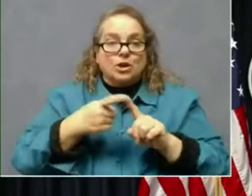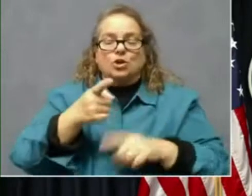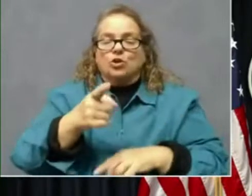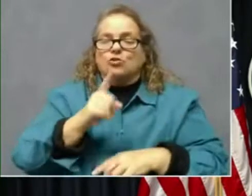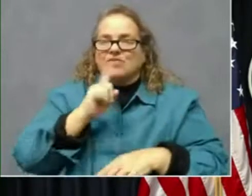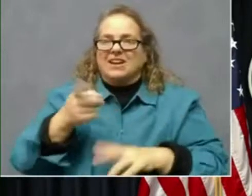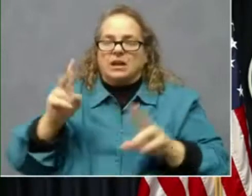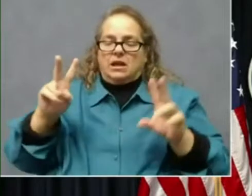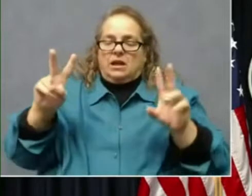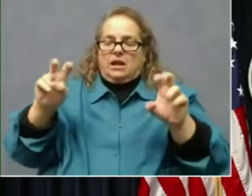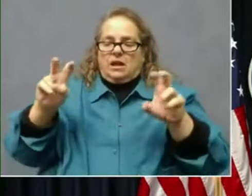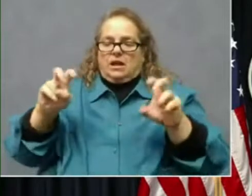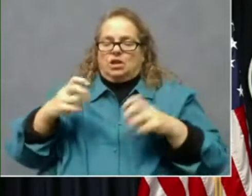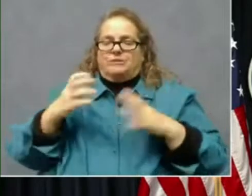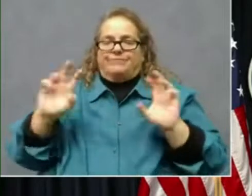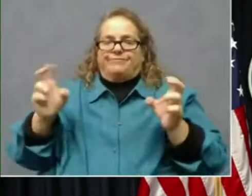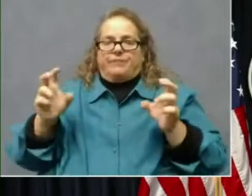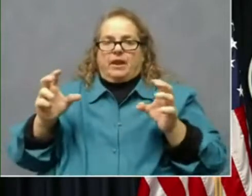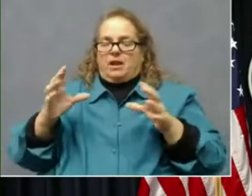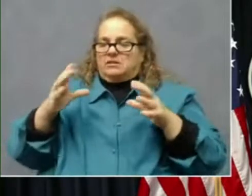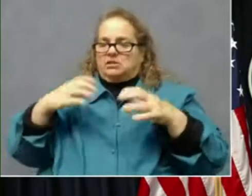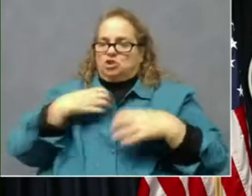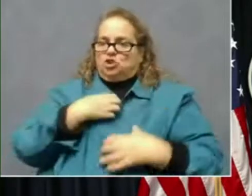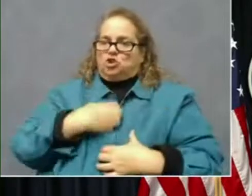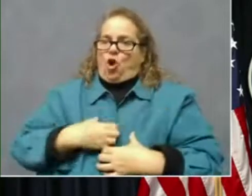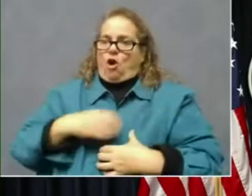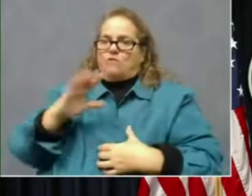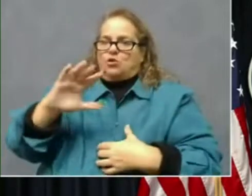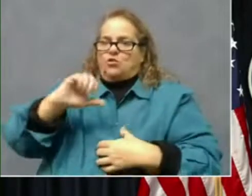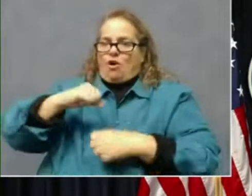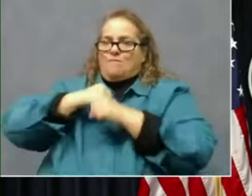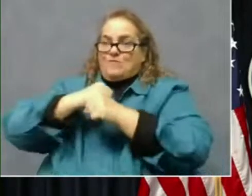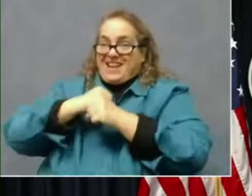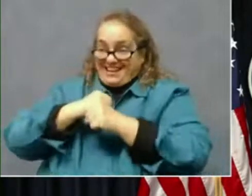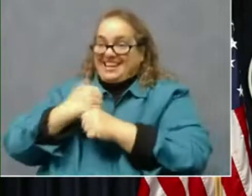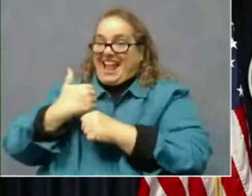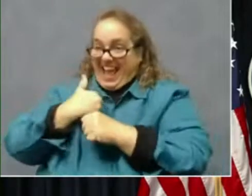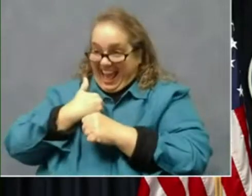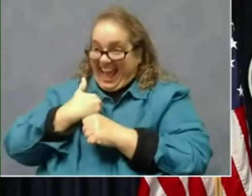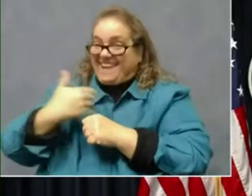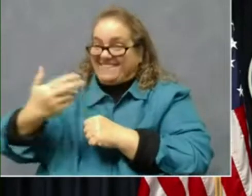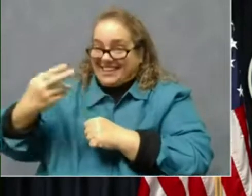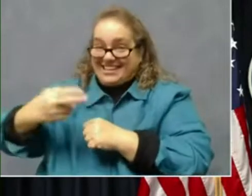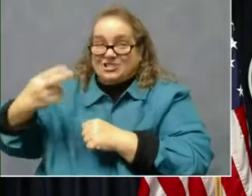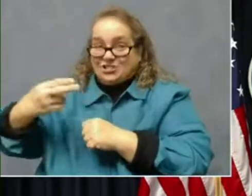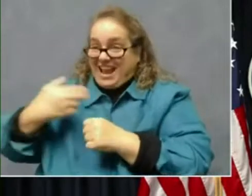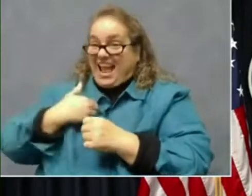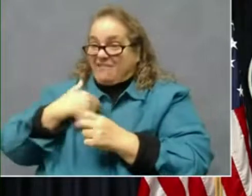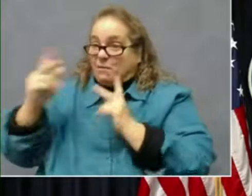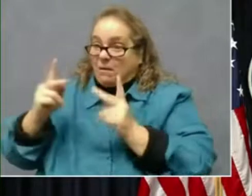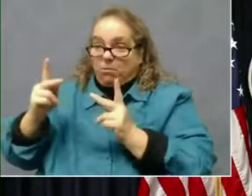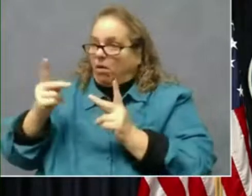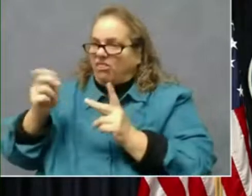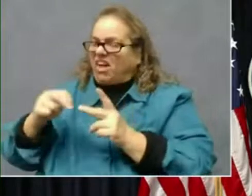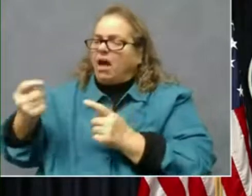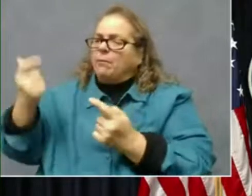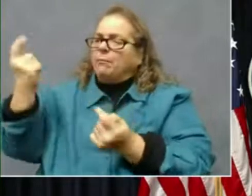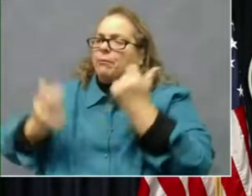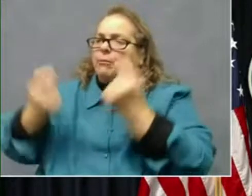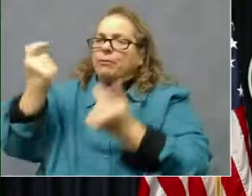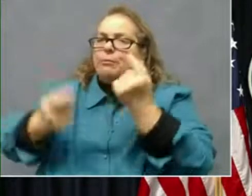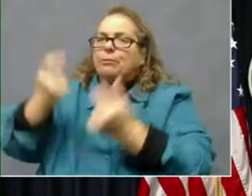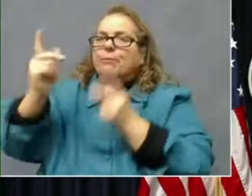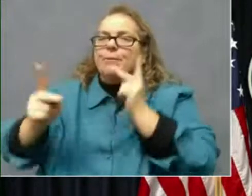safety net and, and good times, and then you hit a historically bad time with a 1,300